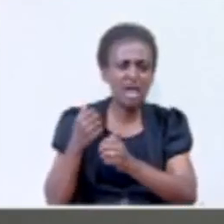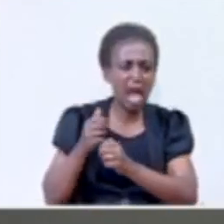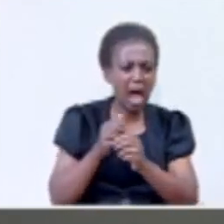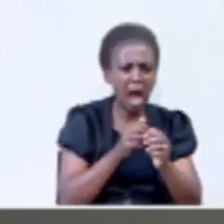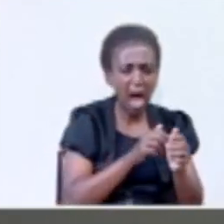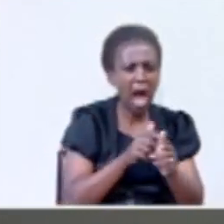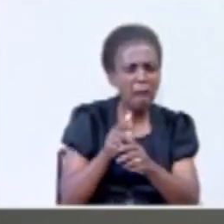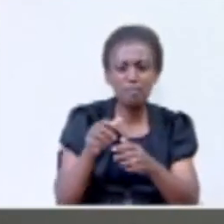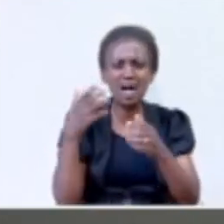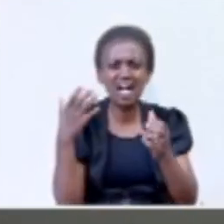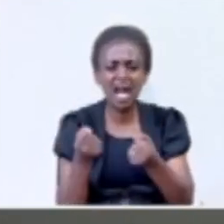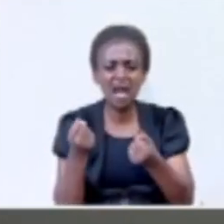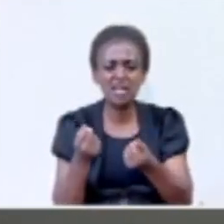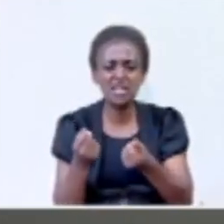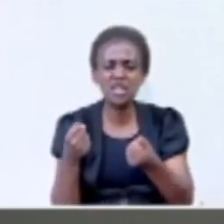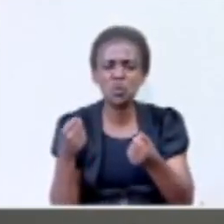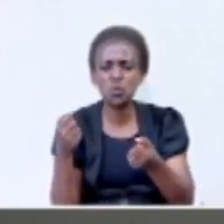been born.